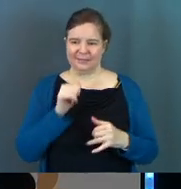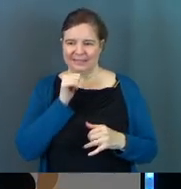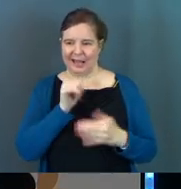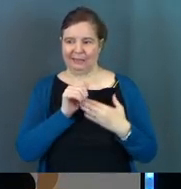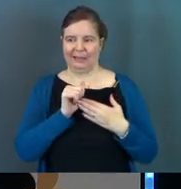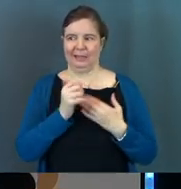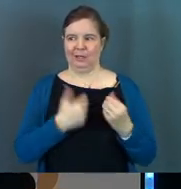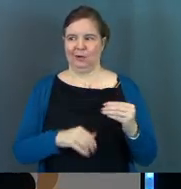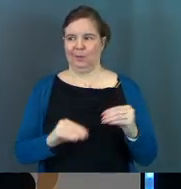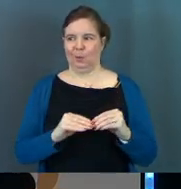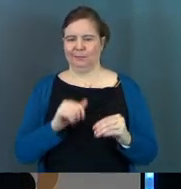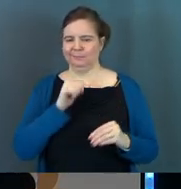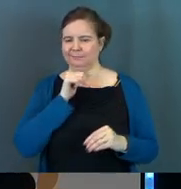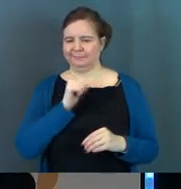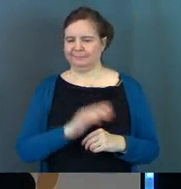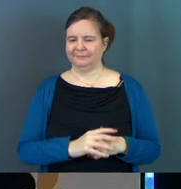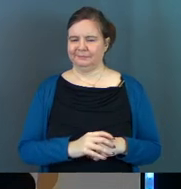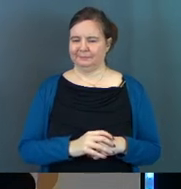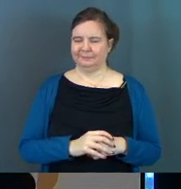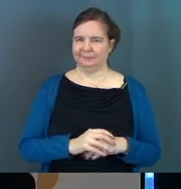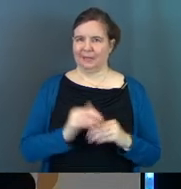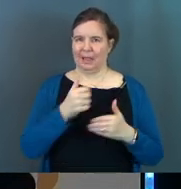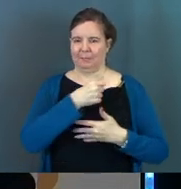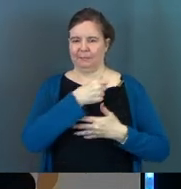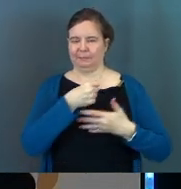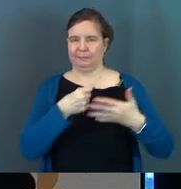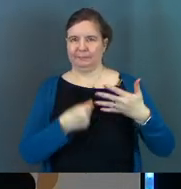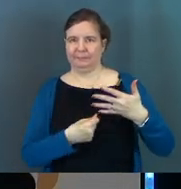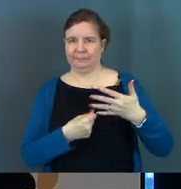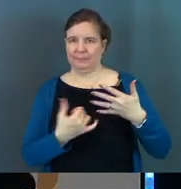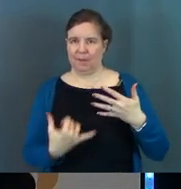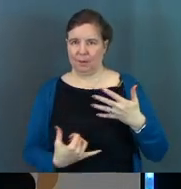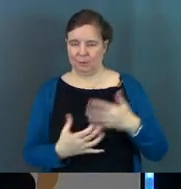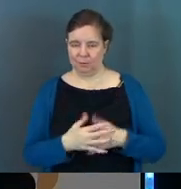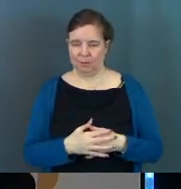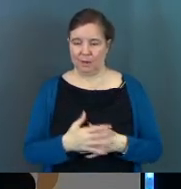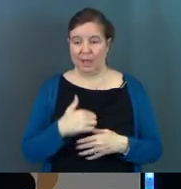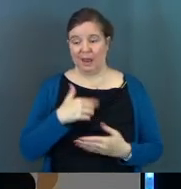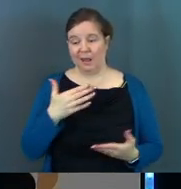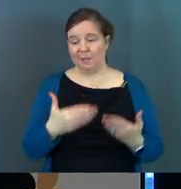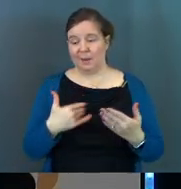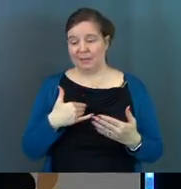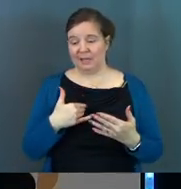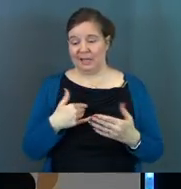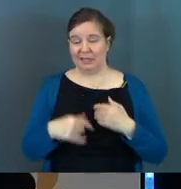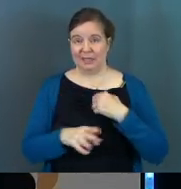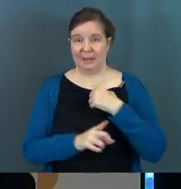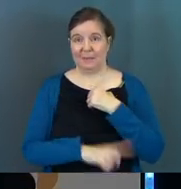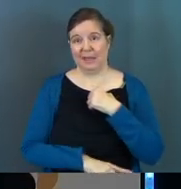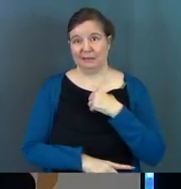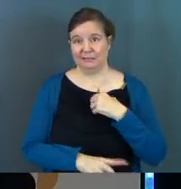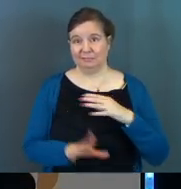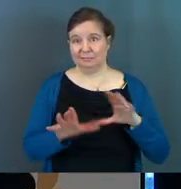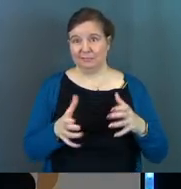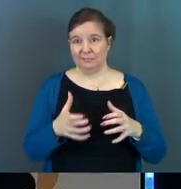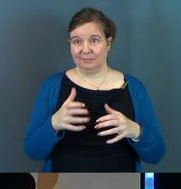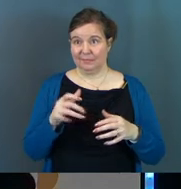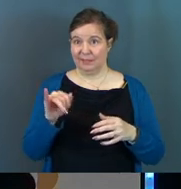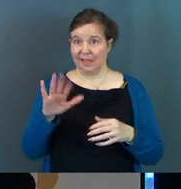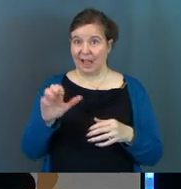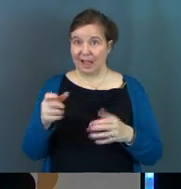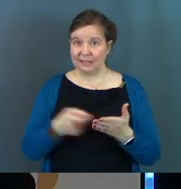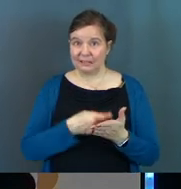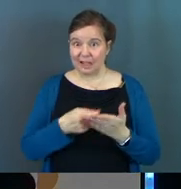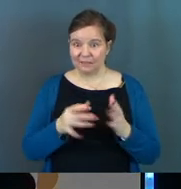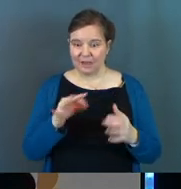certainly not the leader anymore. Certainly I'm down at the end of the line. And I'm probably in the penalty box. Any ice hockey fans here?